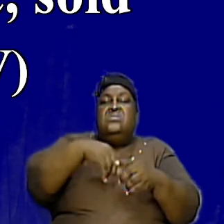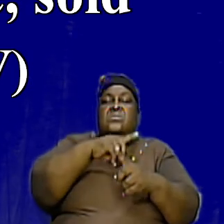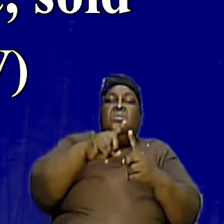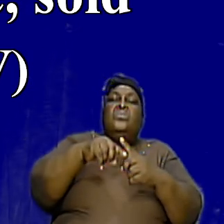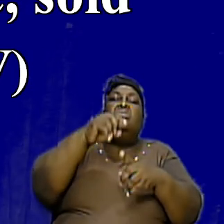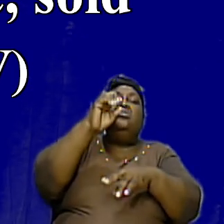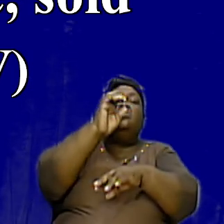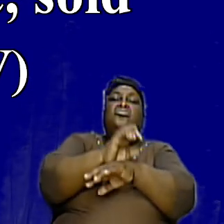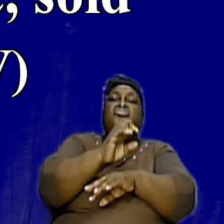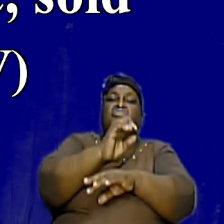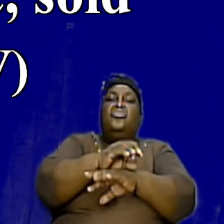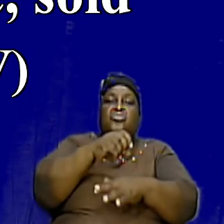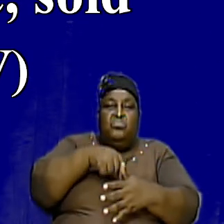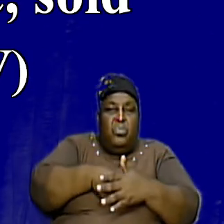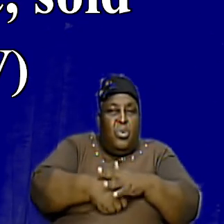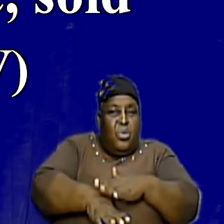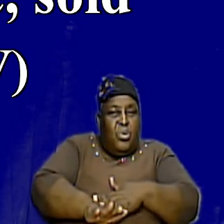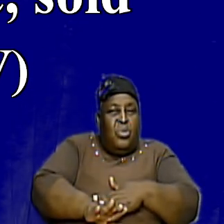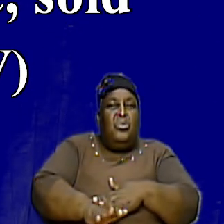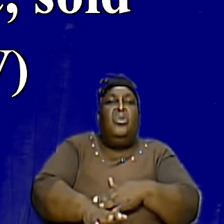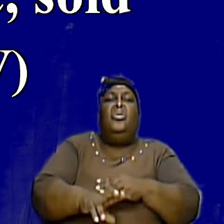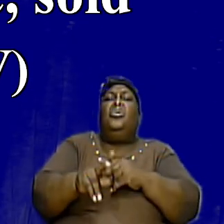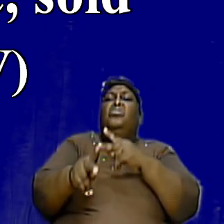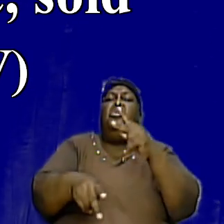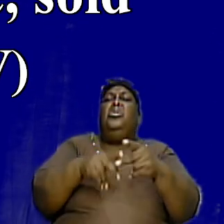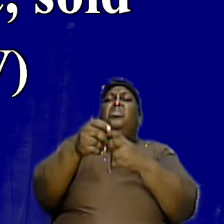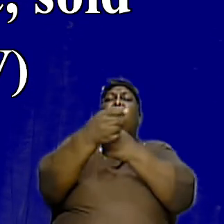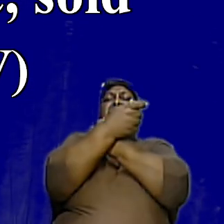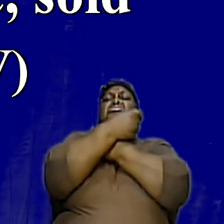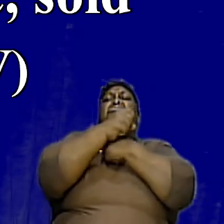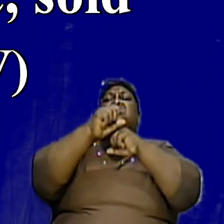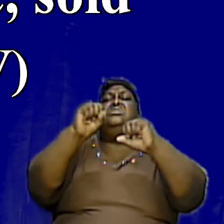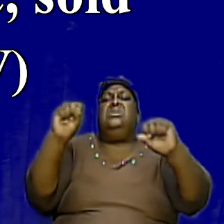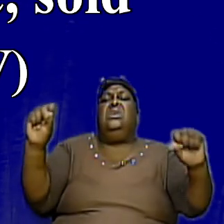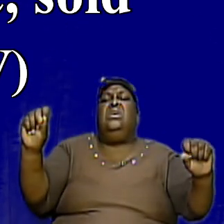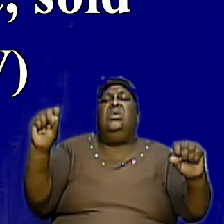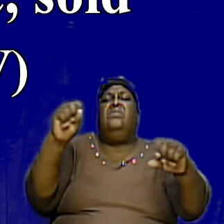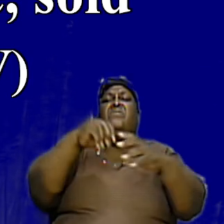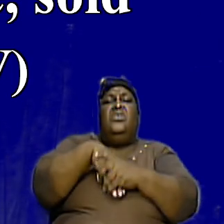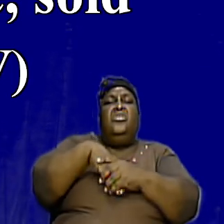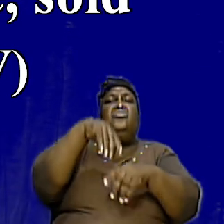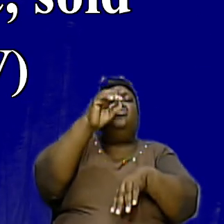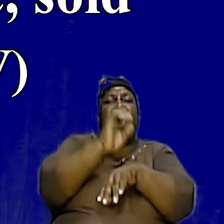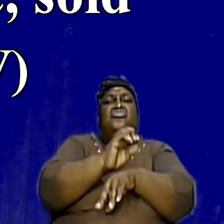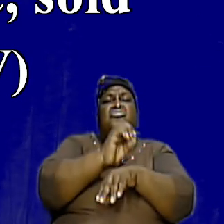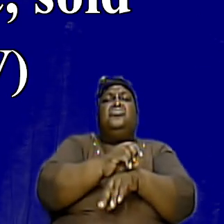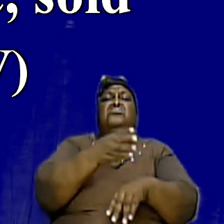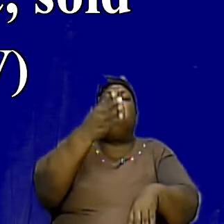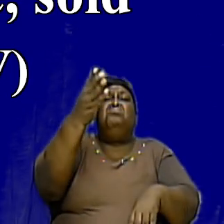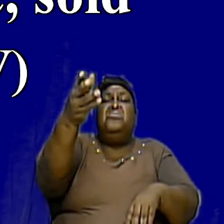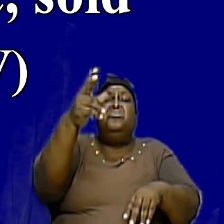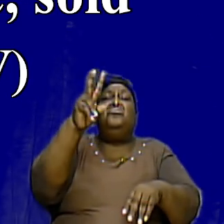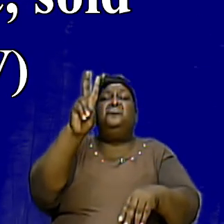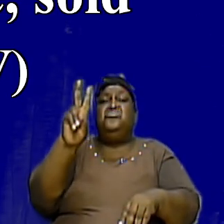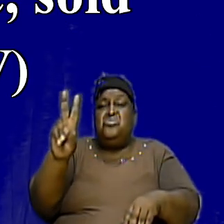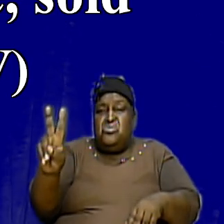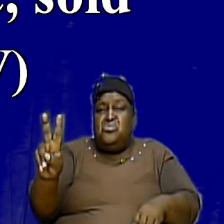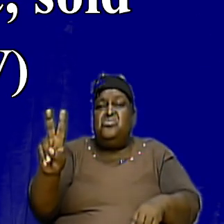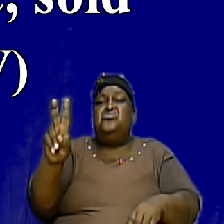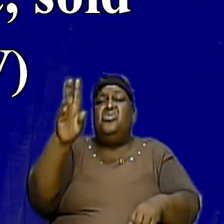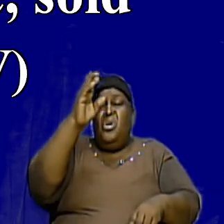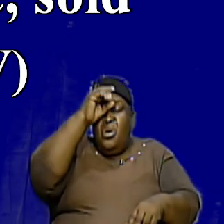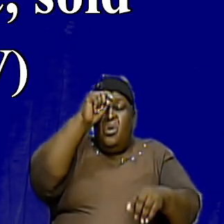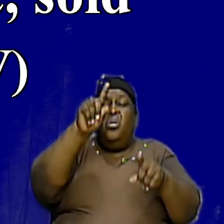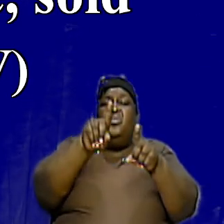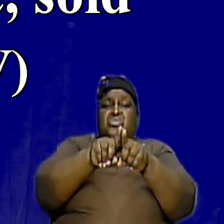was born and when people were saved in the church and these two that we are seeing here in